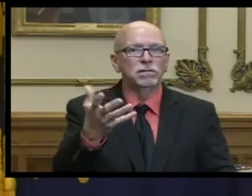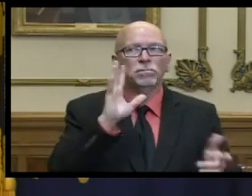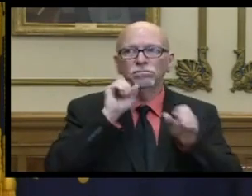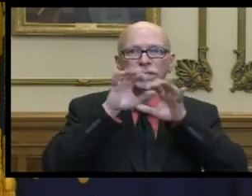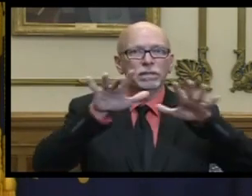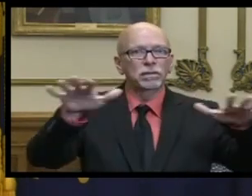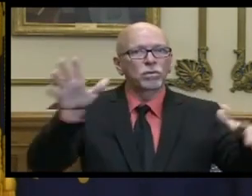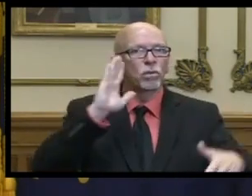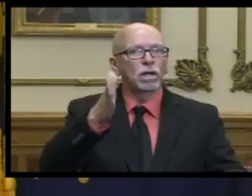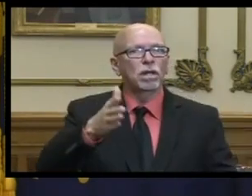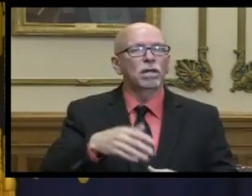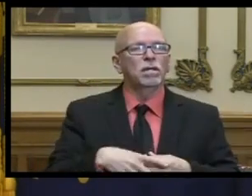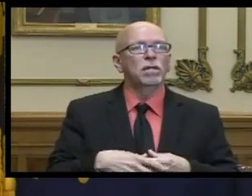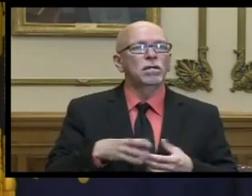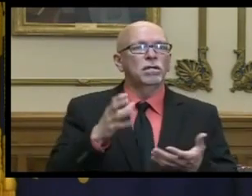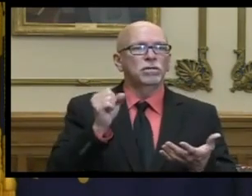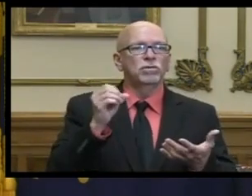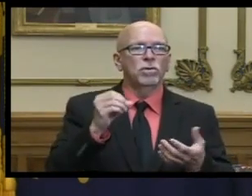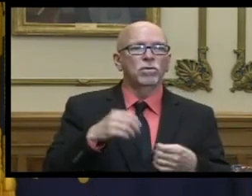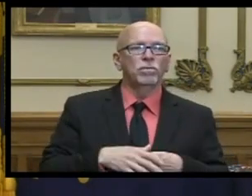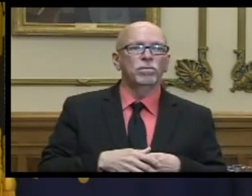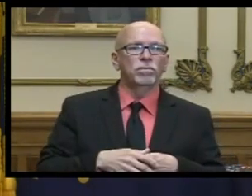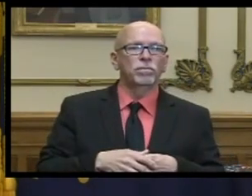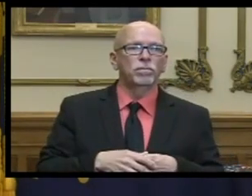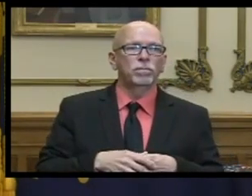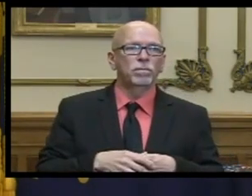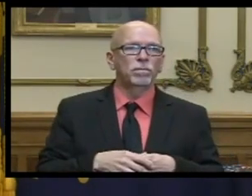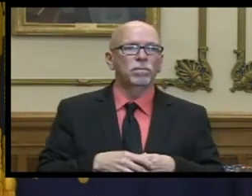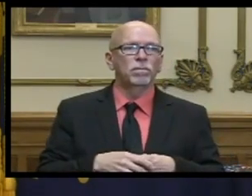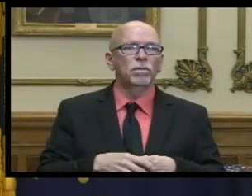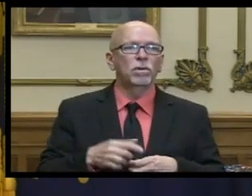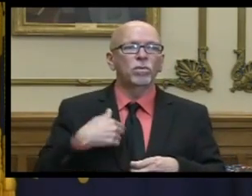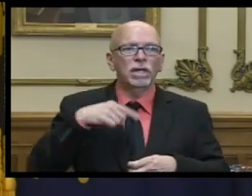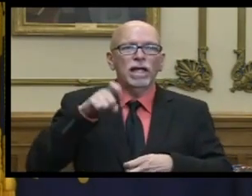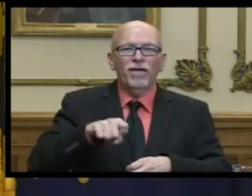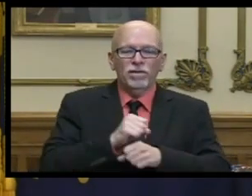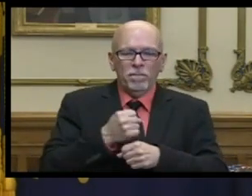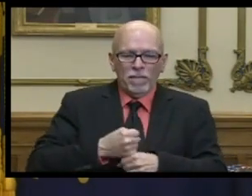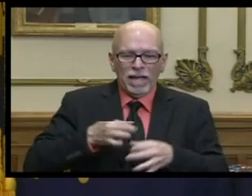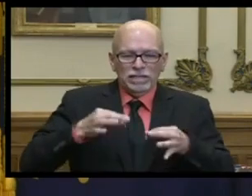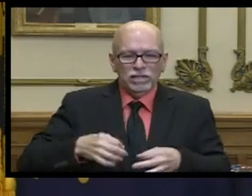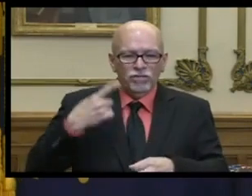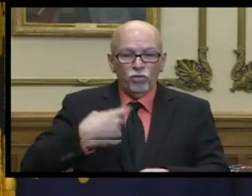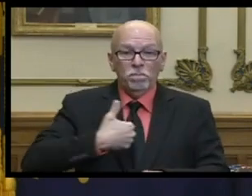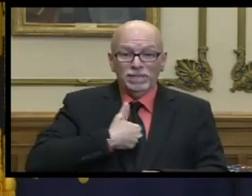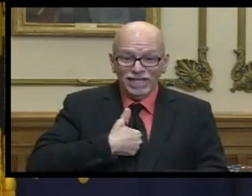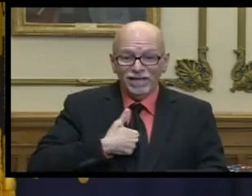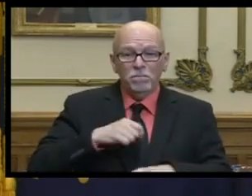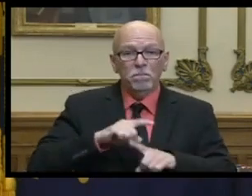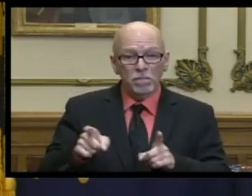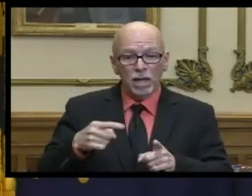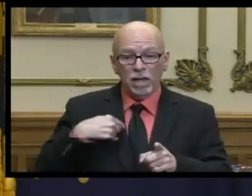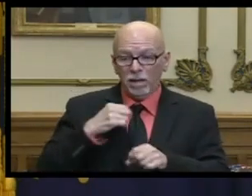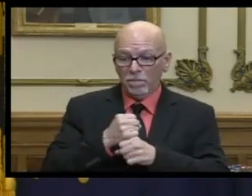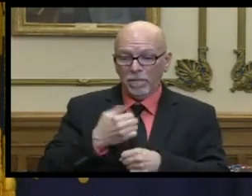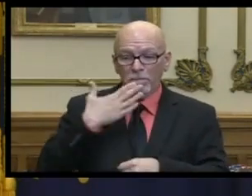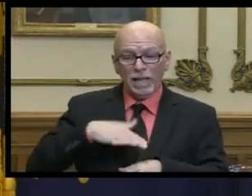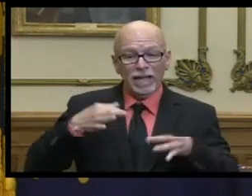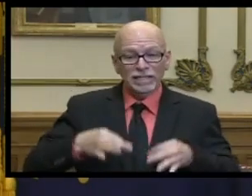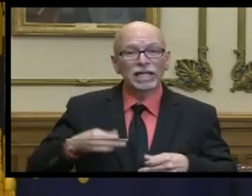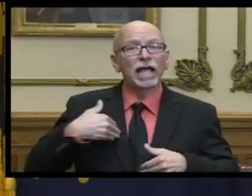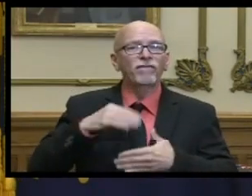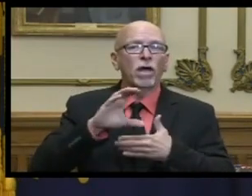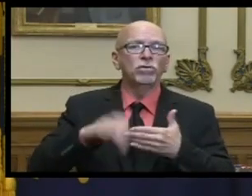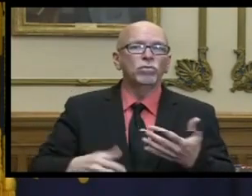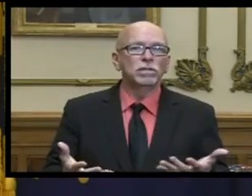and so you know um we all have to make our own decisions but they have consequences and so if